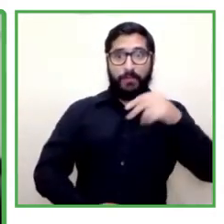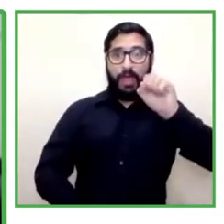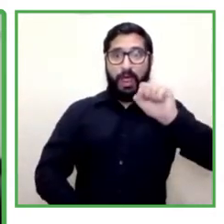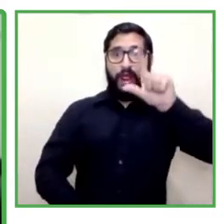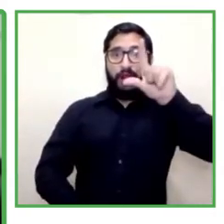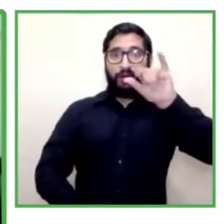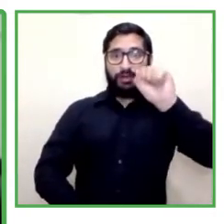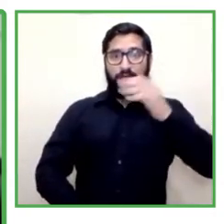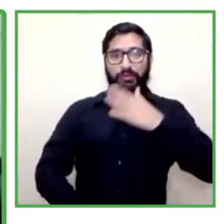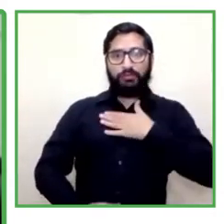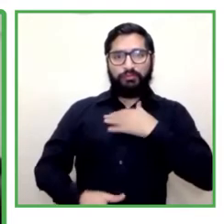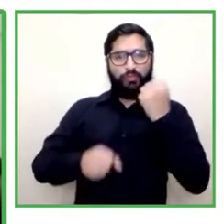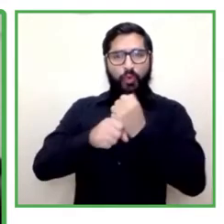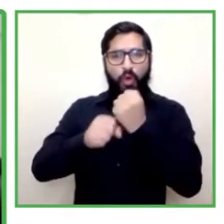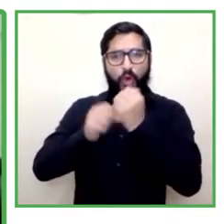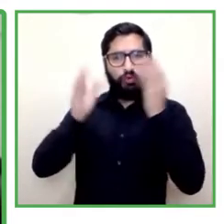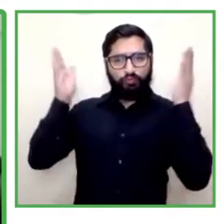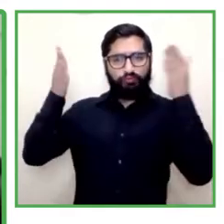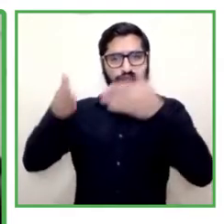dialogue